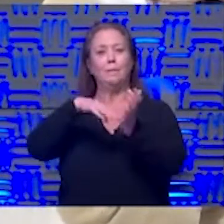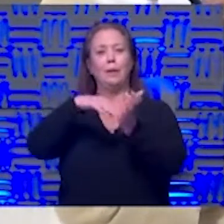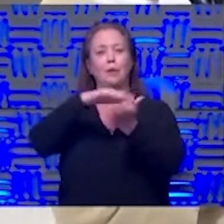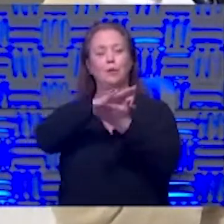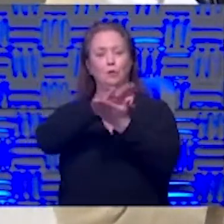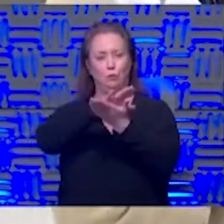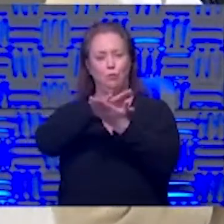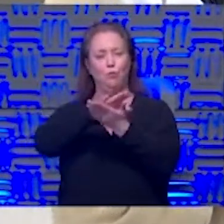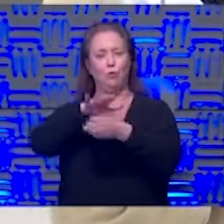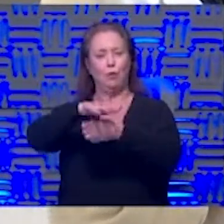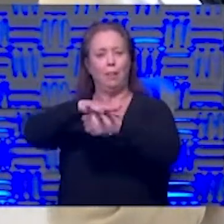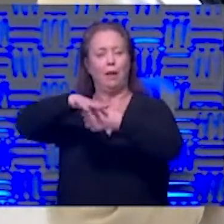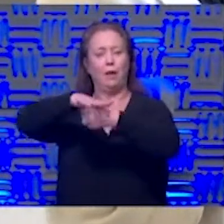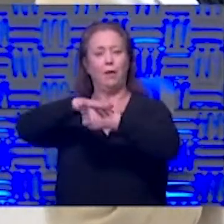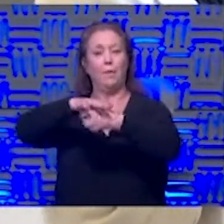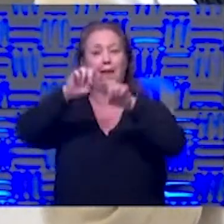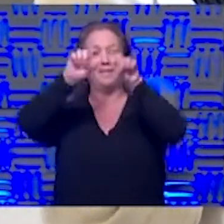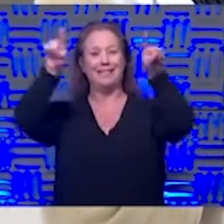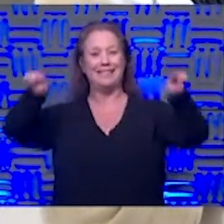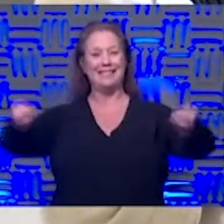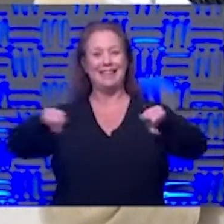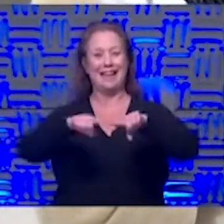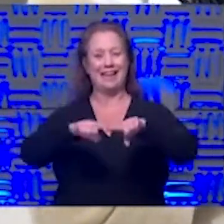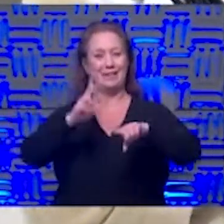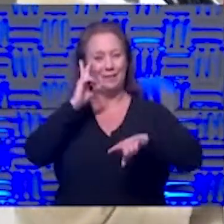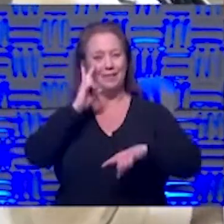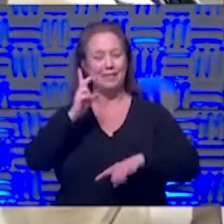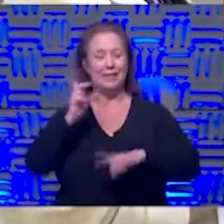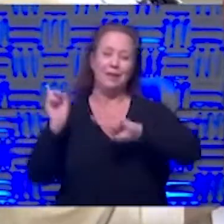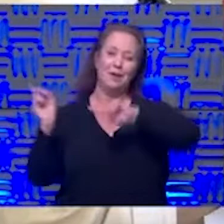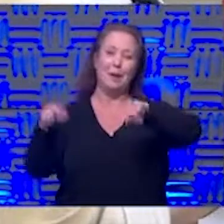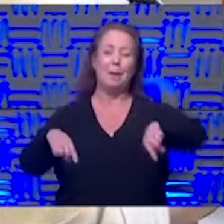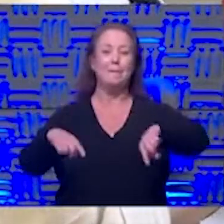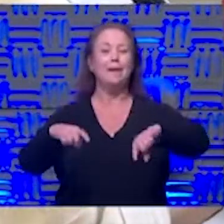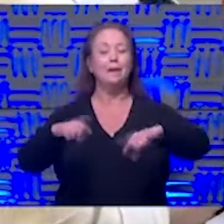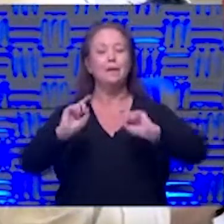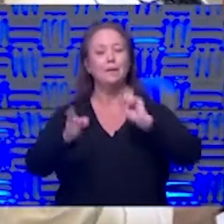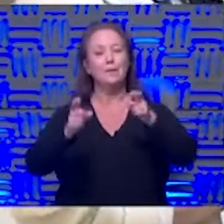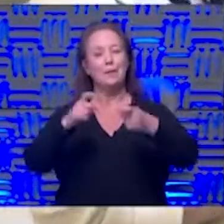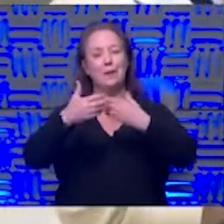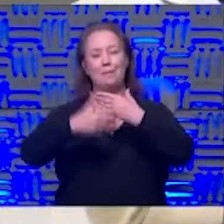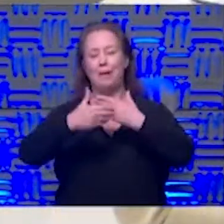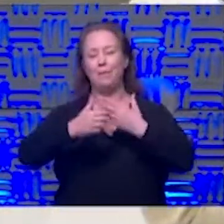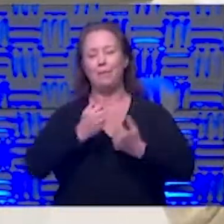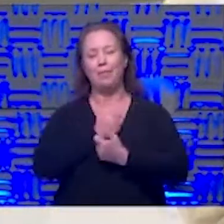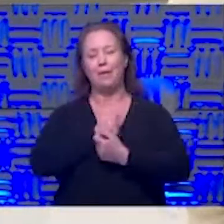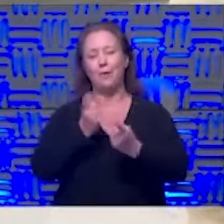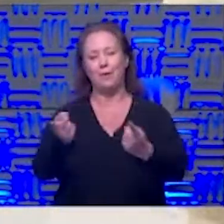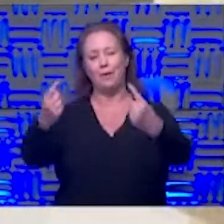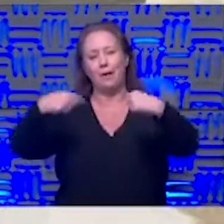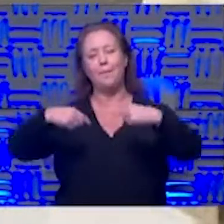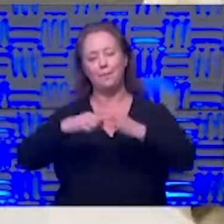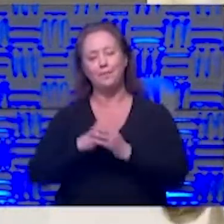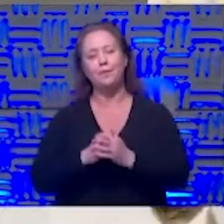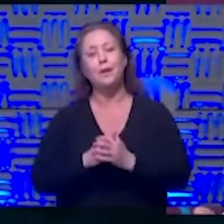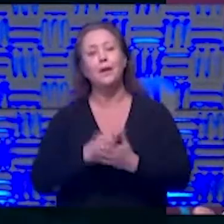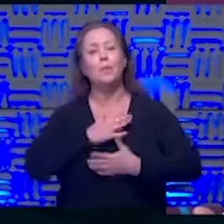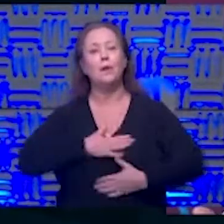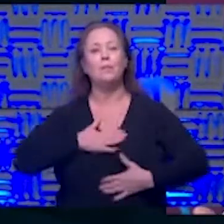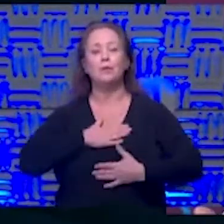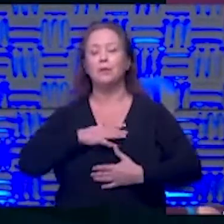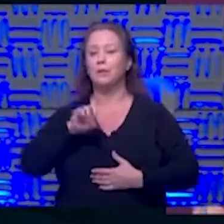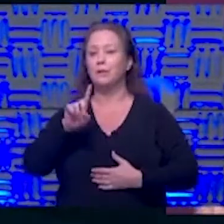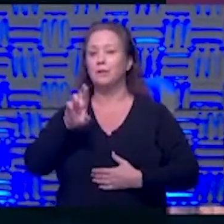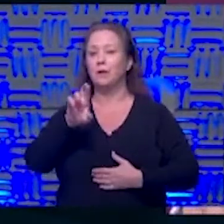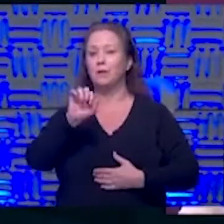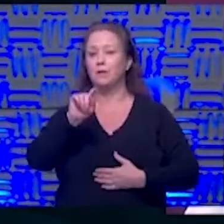side so we have a sign out there so you can see it and just come on down and we'd love to have you all right thanks so much diane we appreciate it dr seitz i